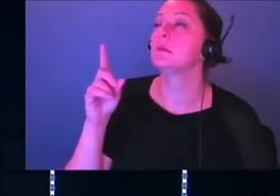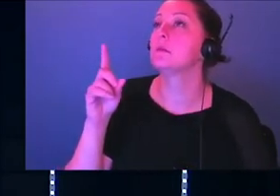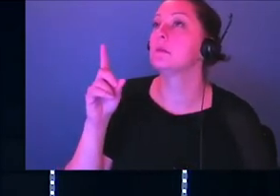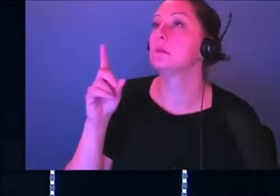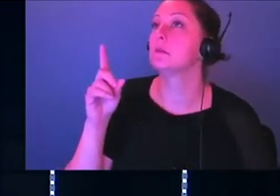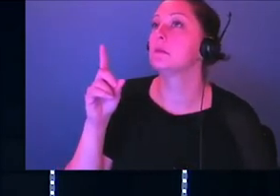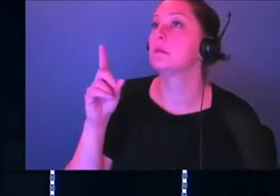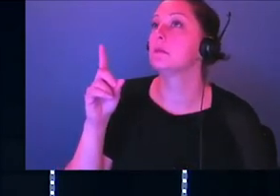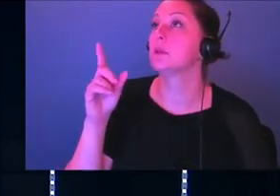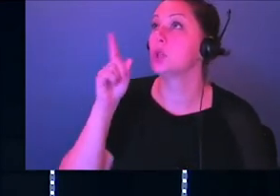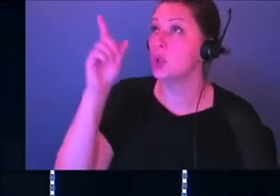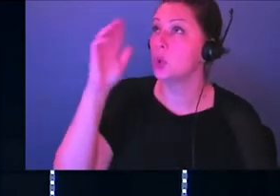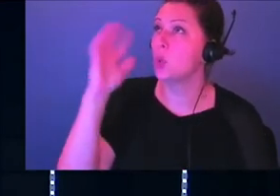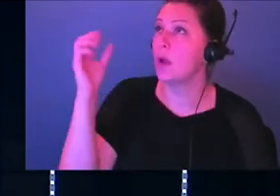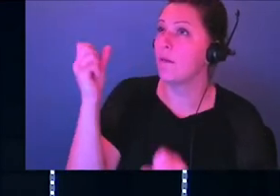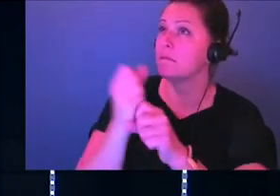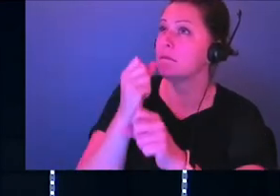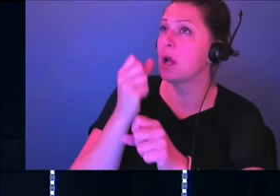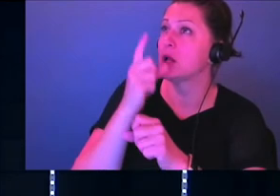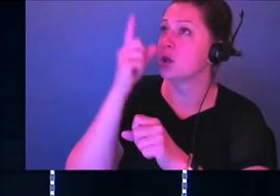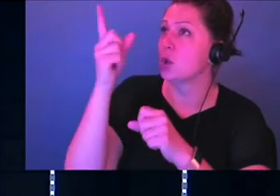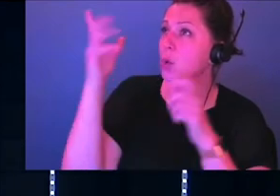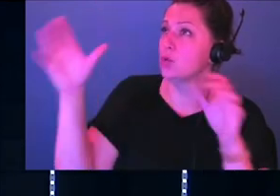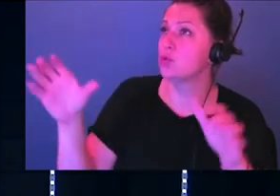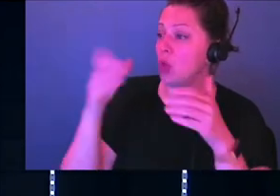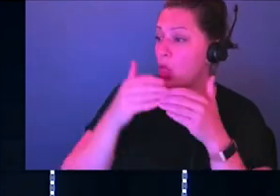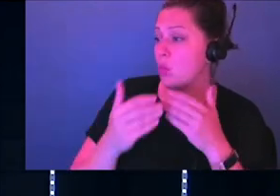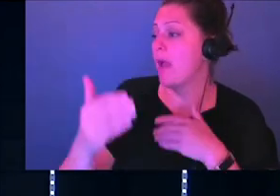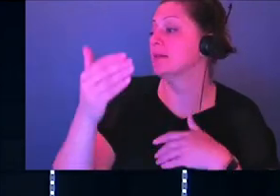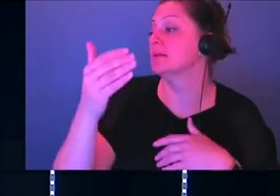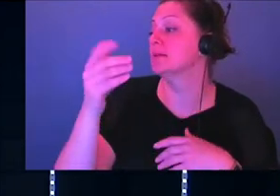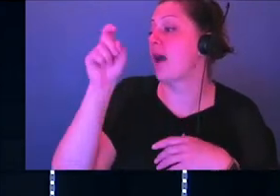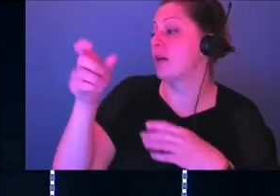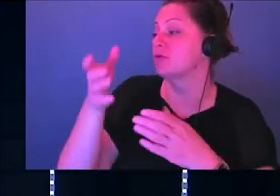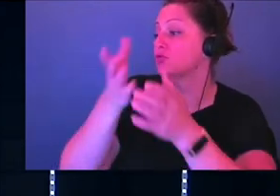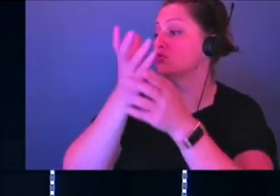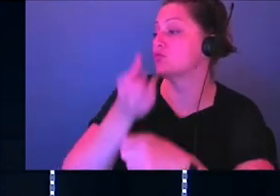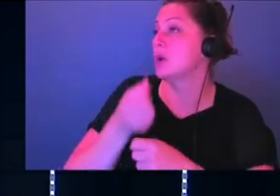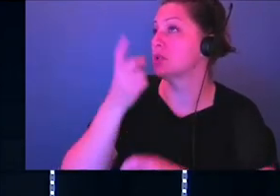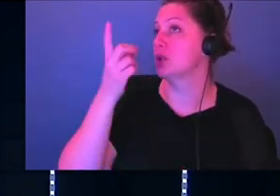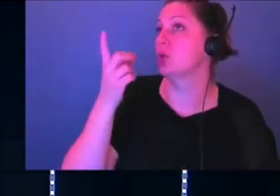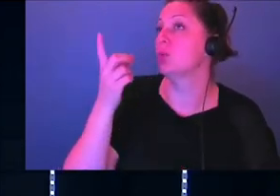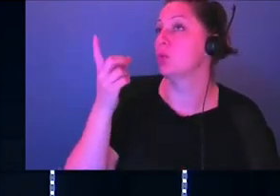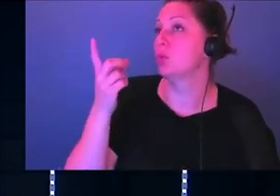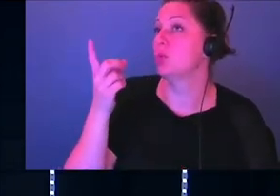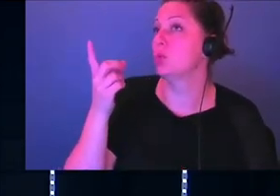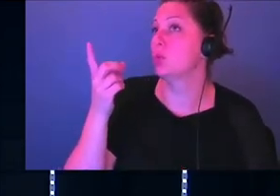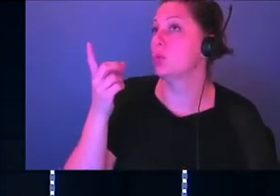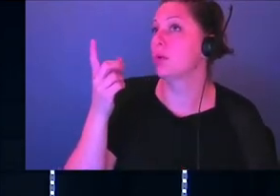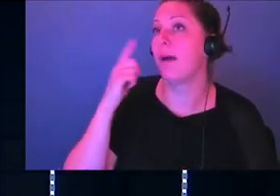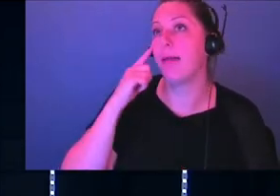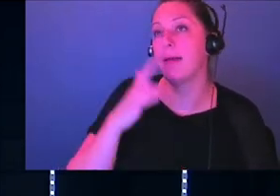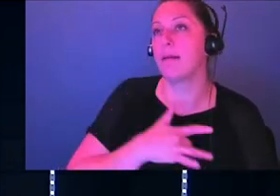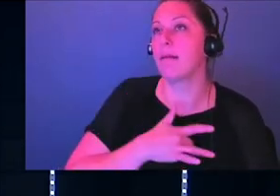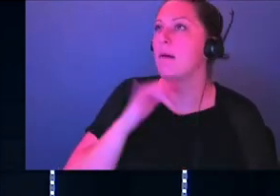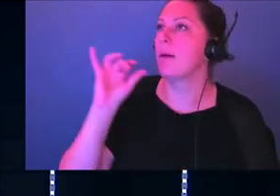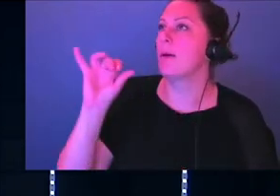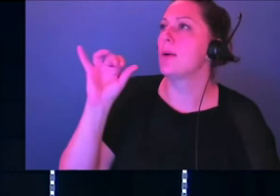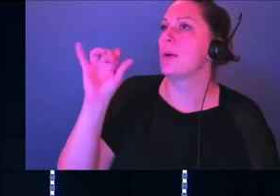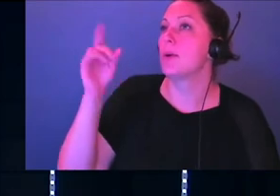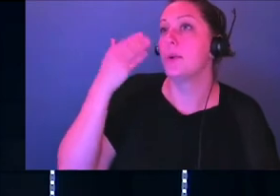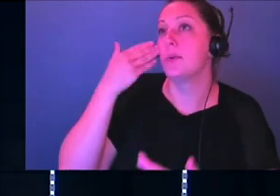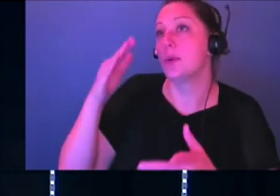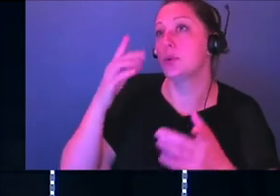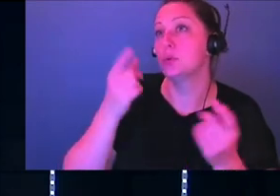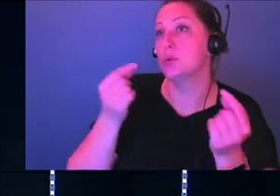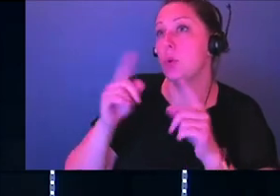And you're going to fight. You're going to do the rest. I just have to trust you. It makes me, makes me think when he says that part, we don't know what to do, but